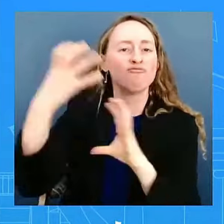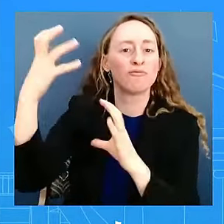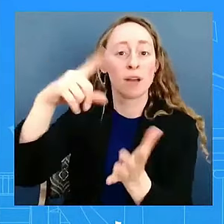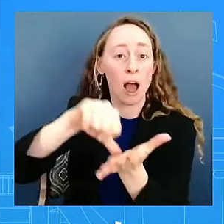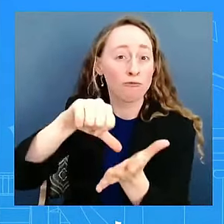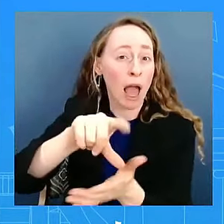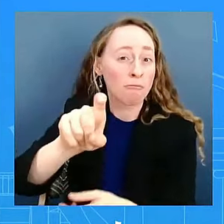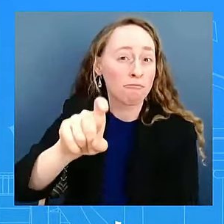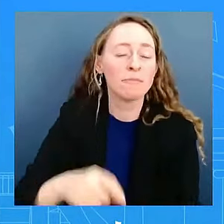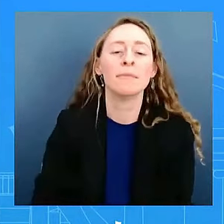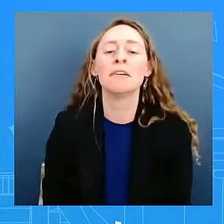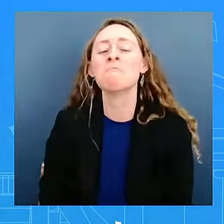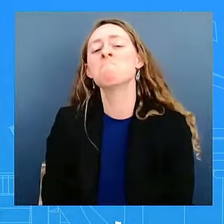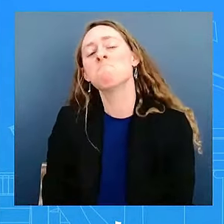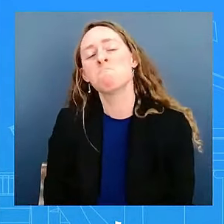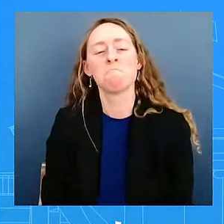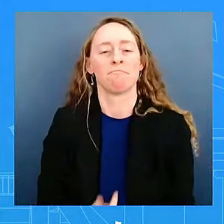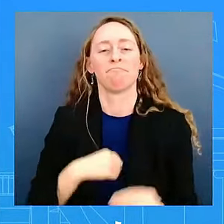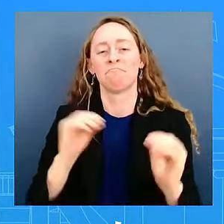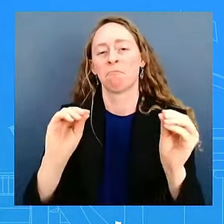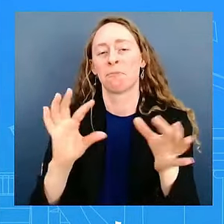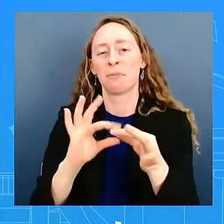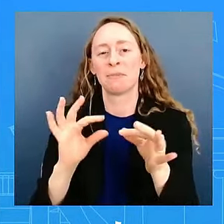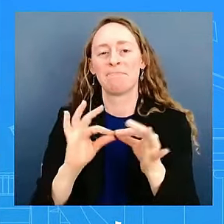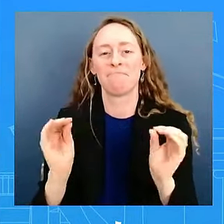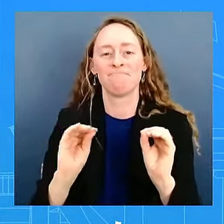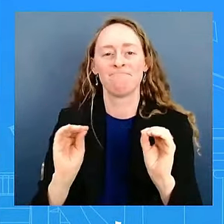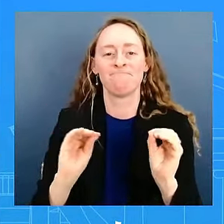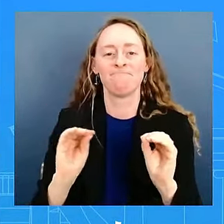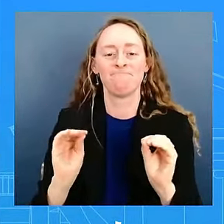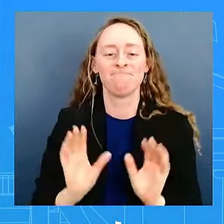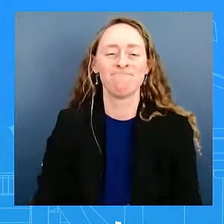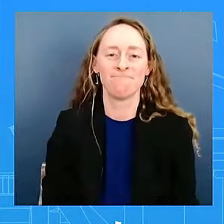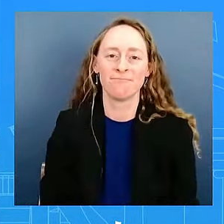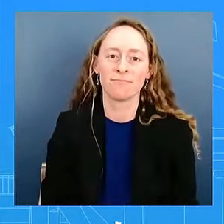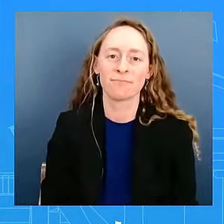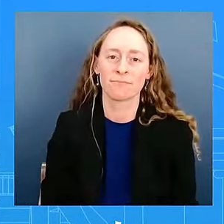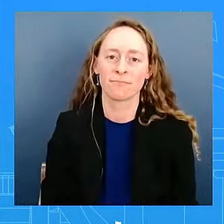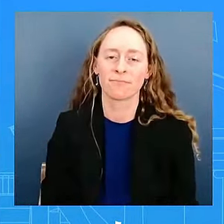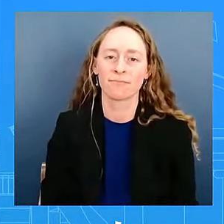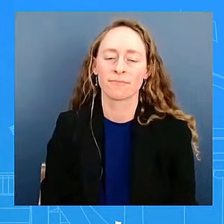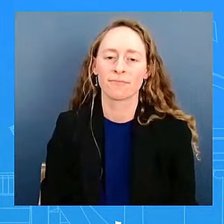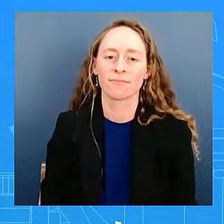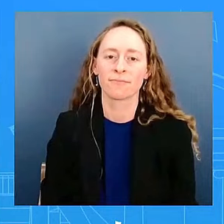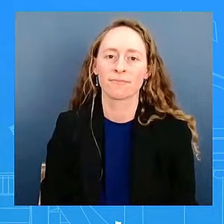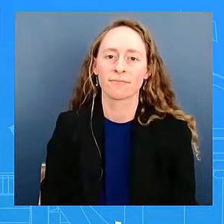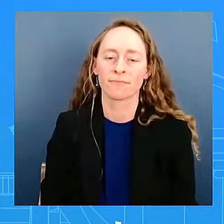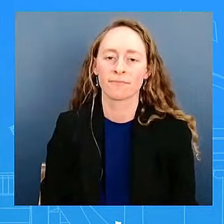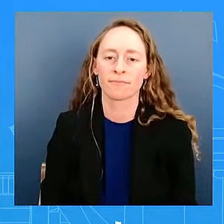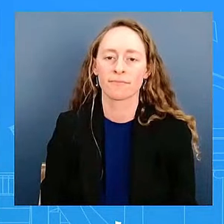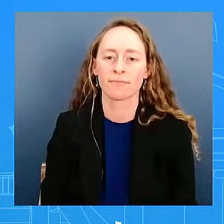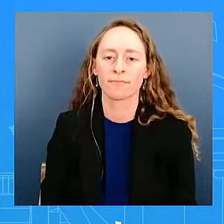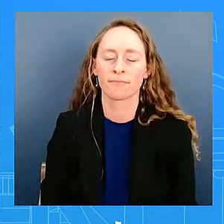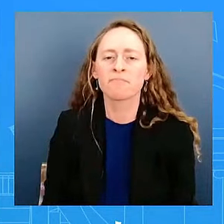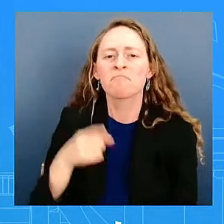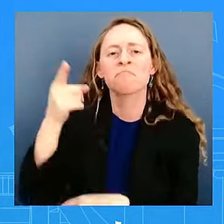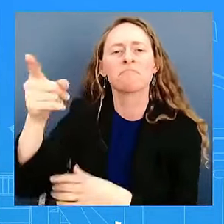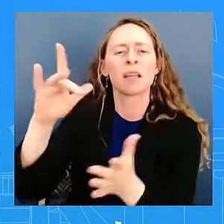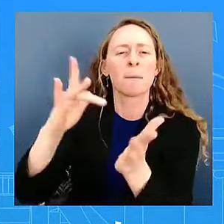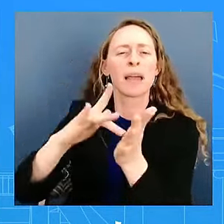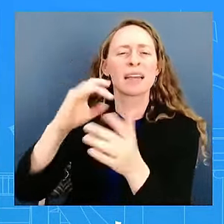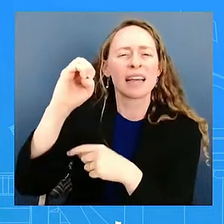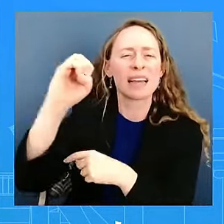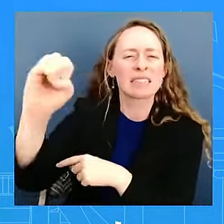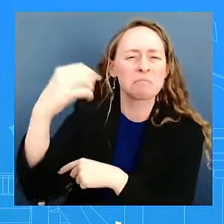Kerry. John, have two questions on Middle East and then on Russia and Ukraine. So on the Middle East, besides of Egypt, we see